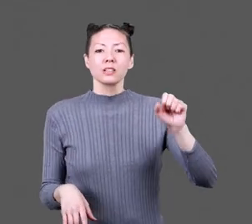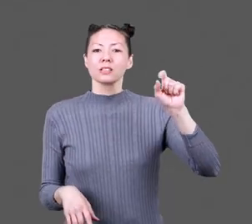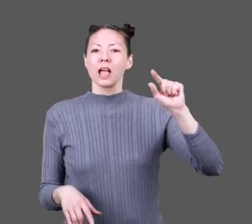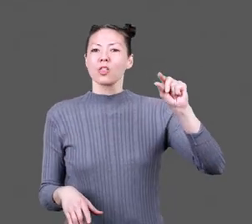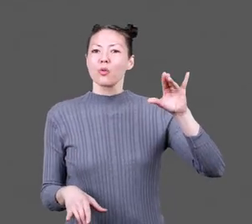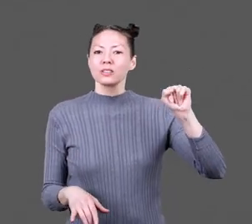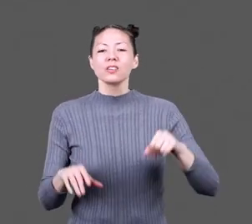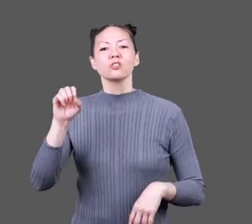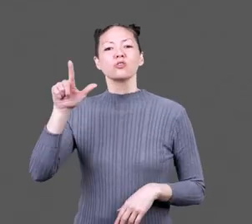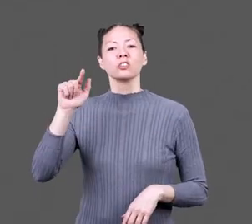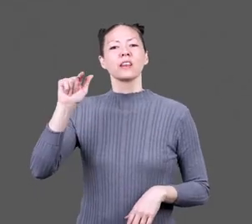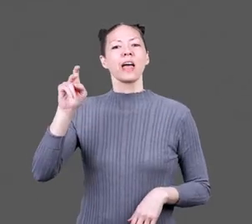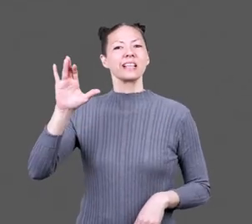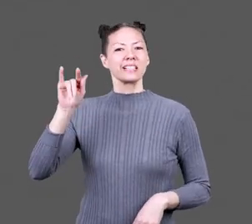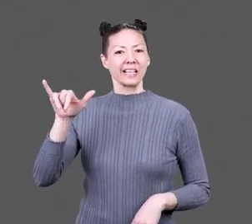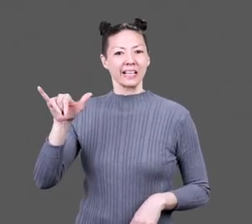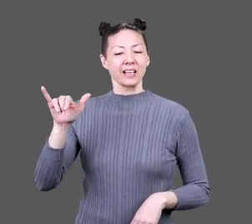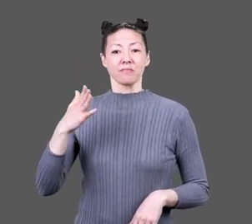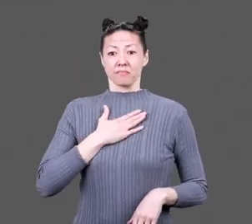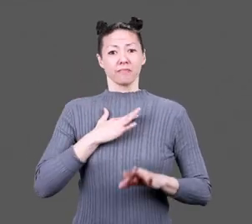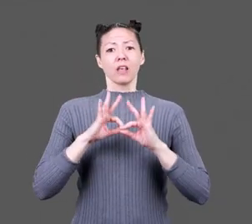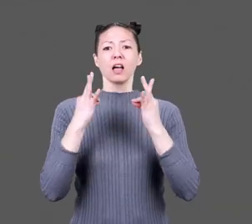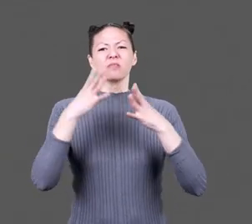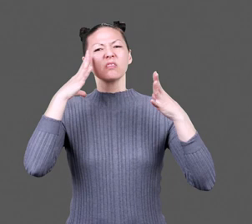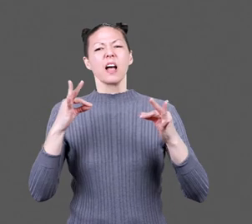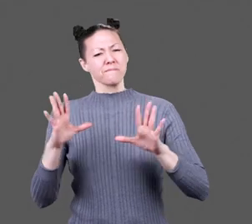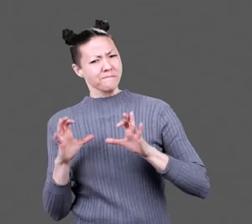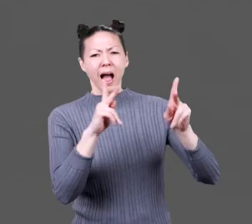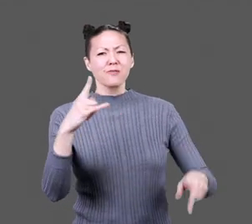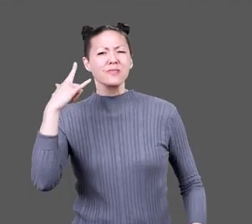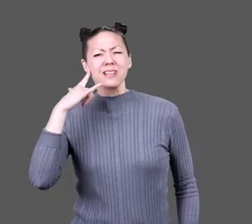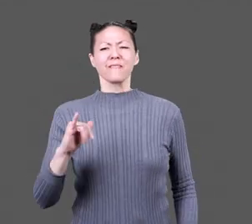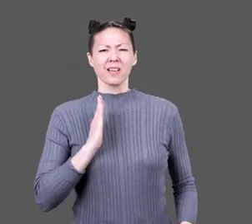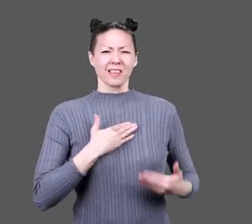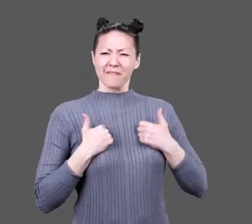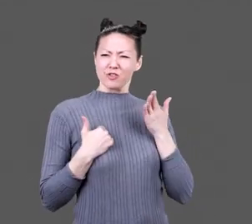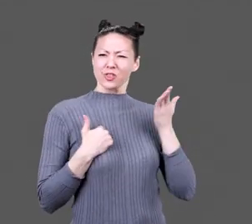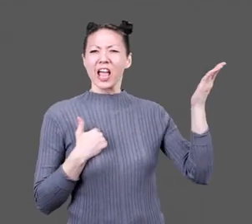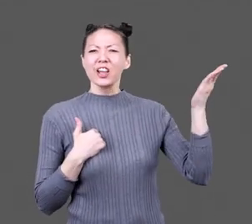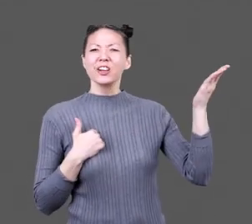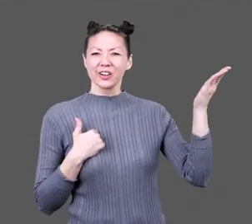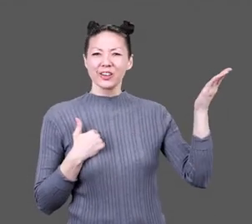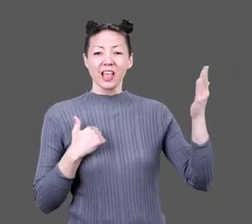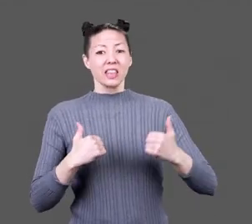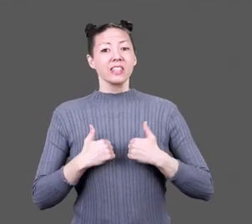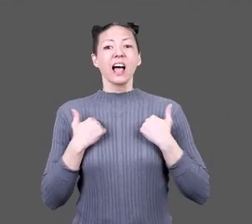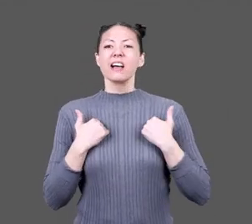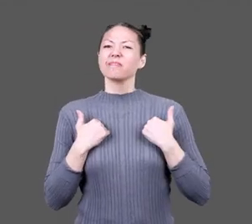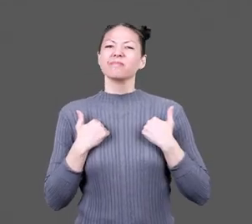Chicago, St. Louis, and Salt Lake City. My family decided to return to our life in California.